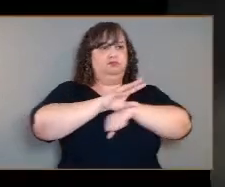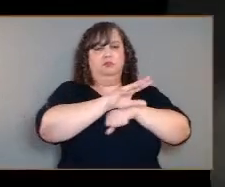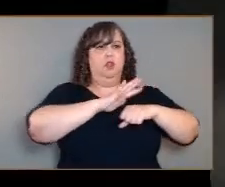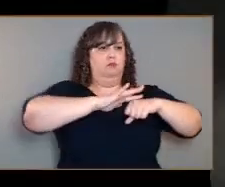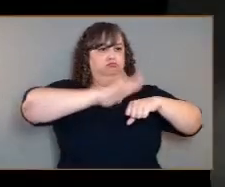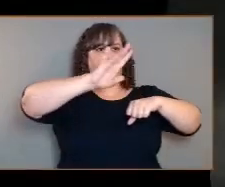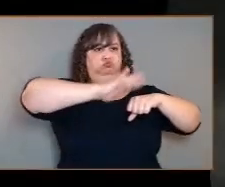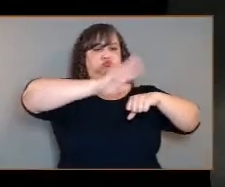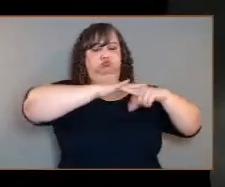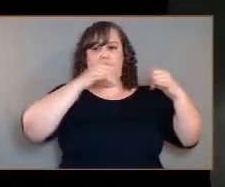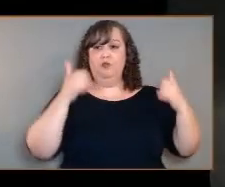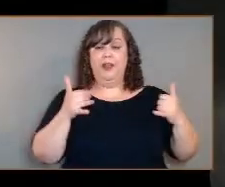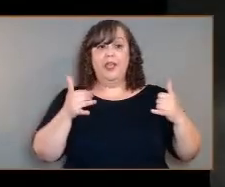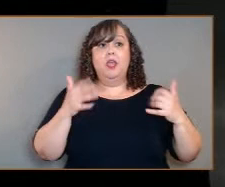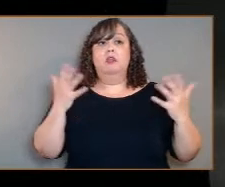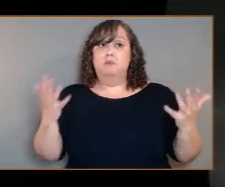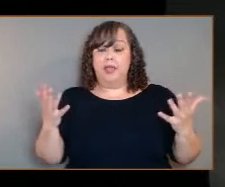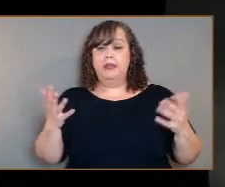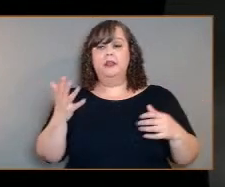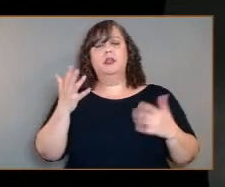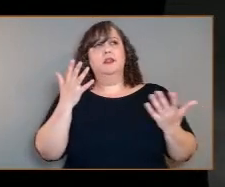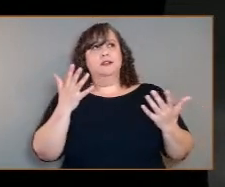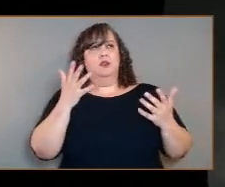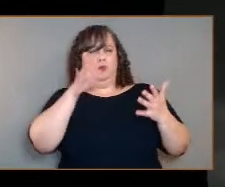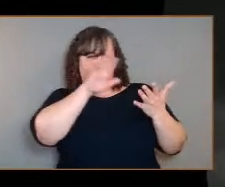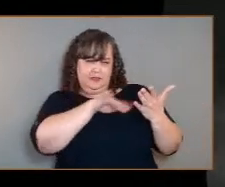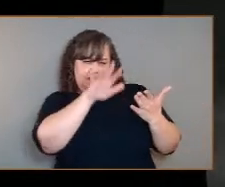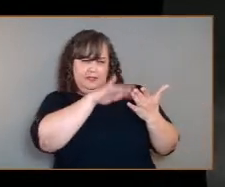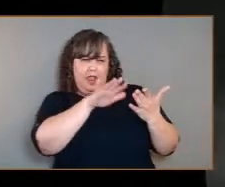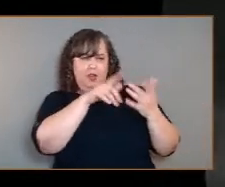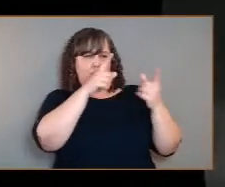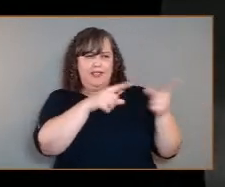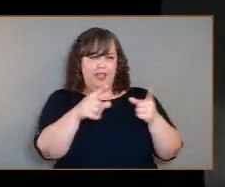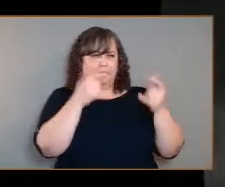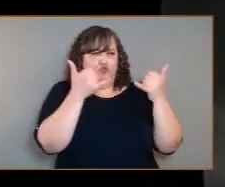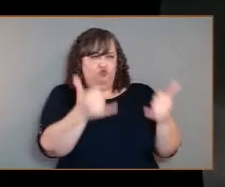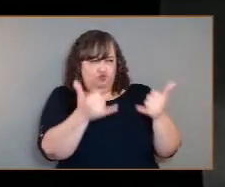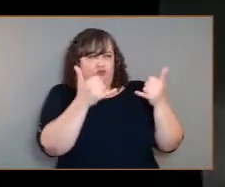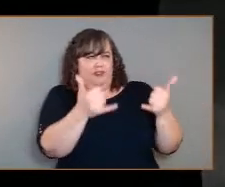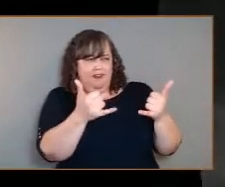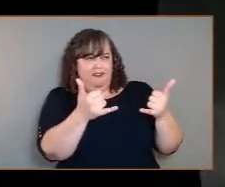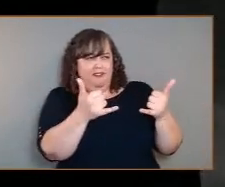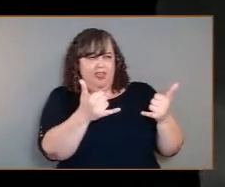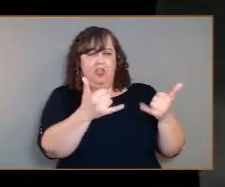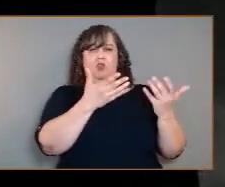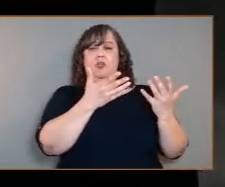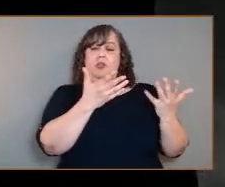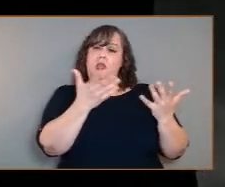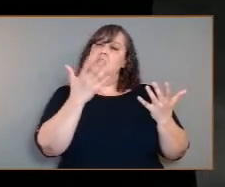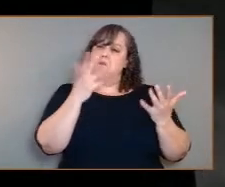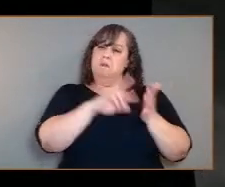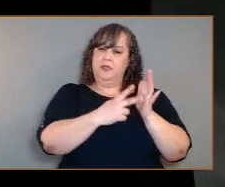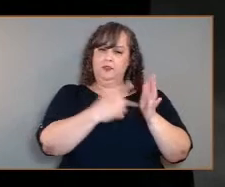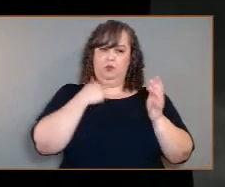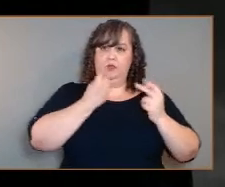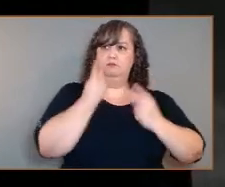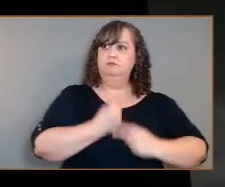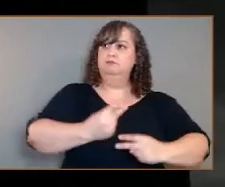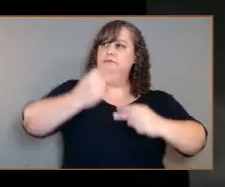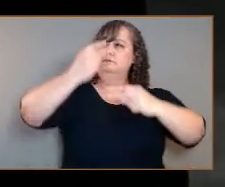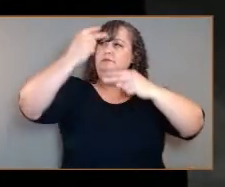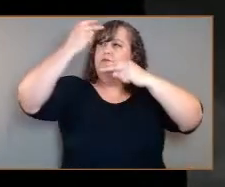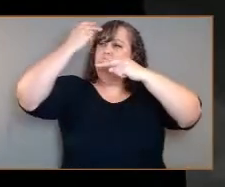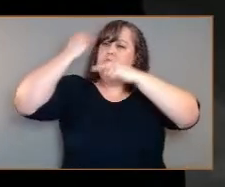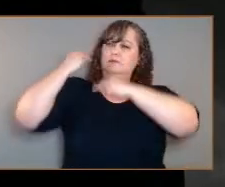studying the processes that are, we believe, active on the surface today, we can in effect go back to the very early start of